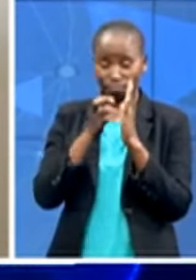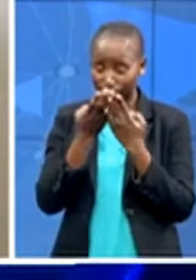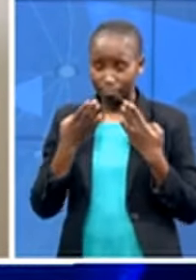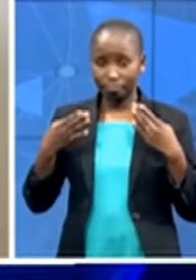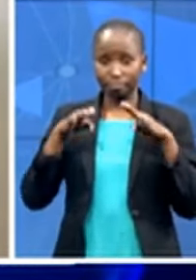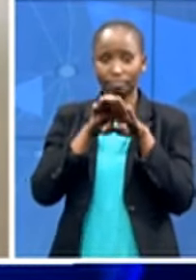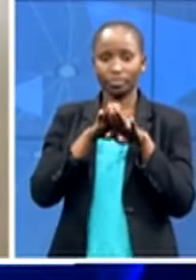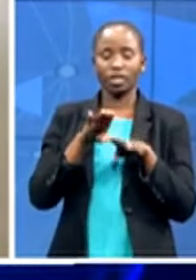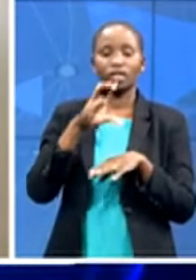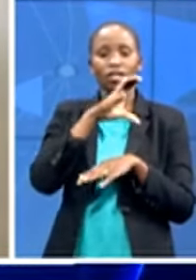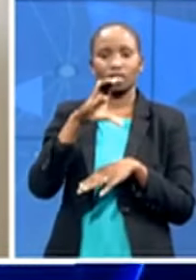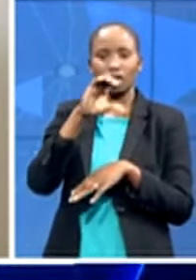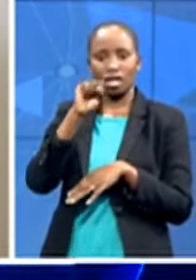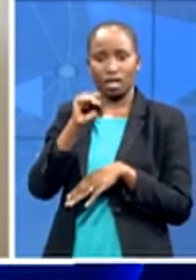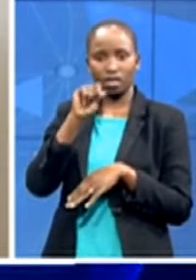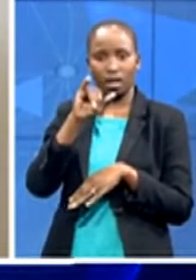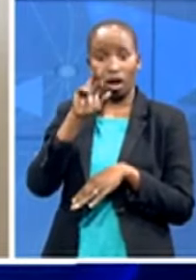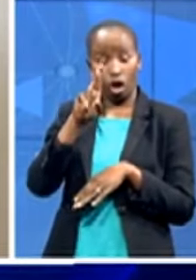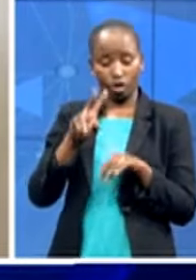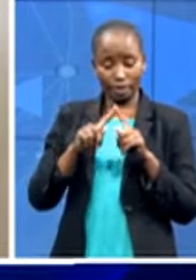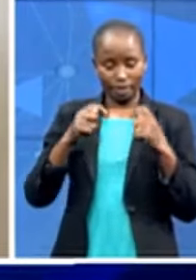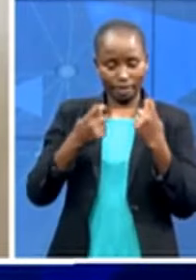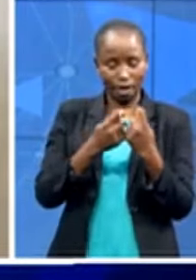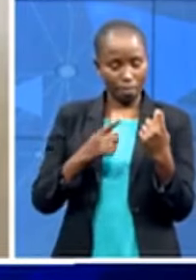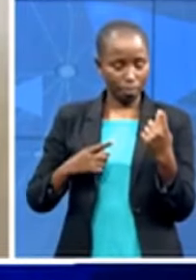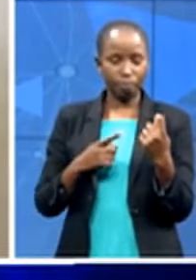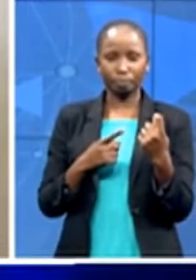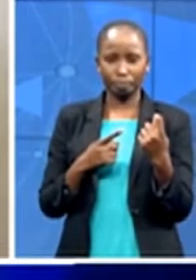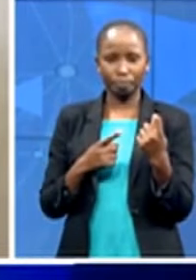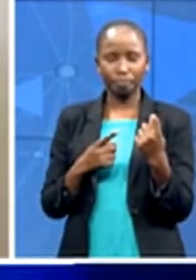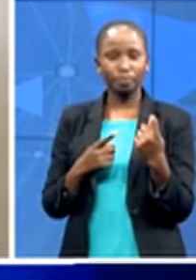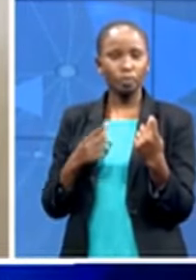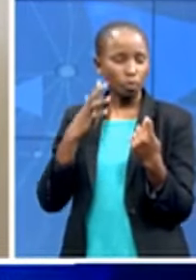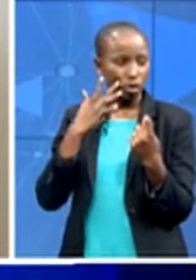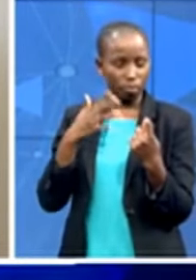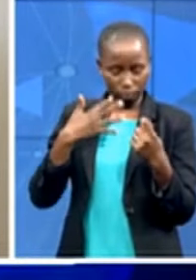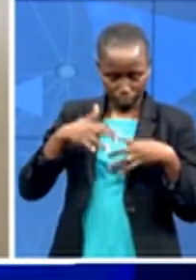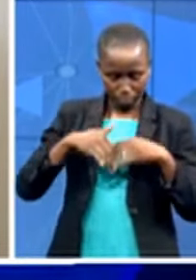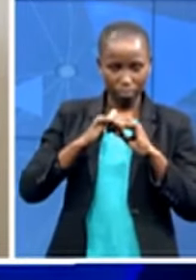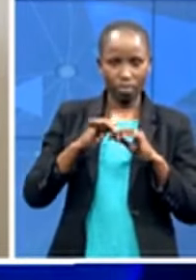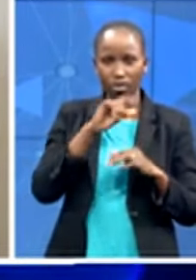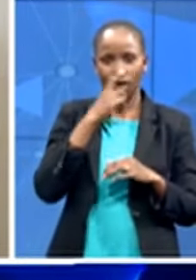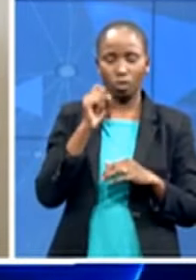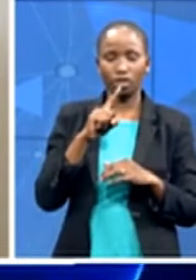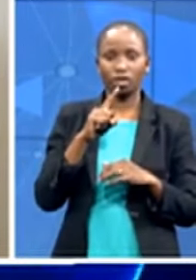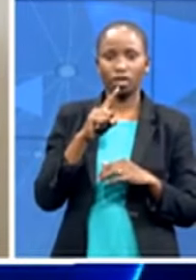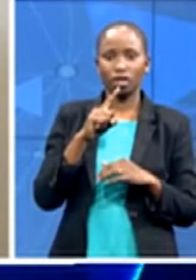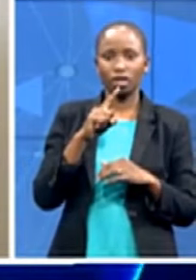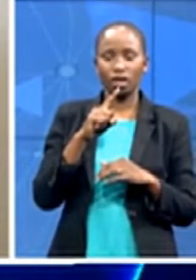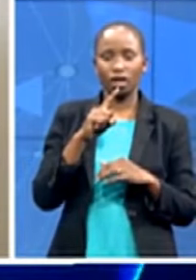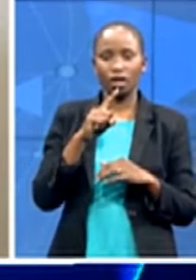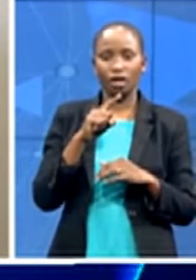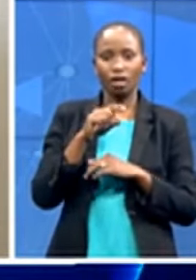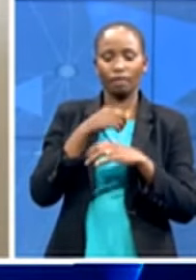very agile um in coming up with what they call a virtual factory where they worked with industry leaders so they could actually